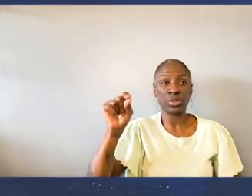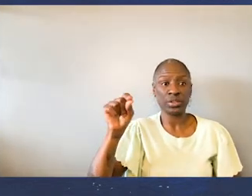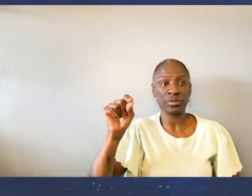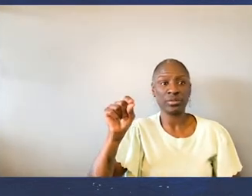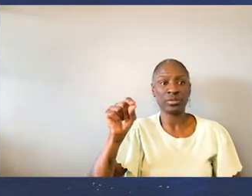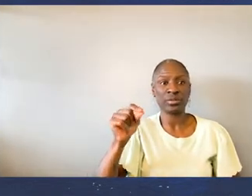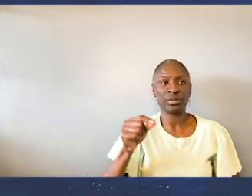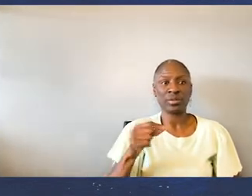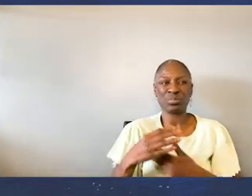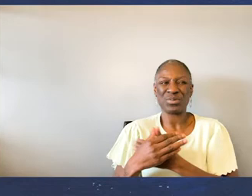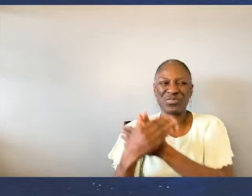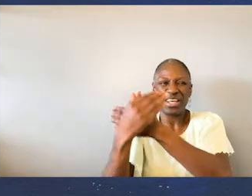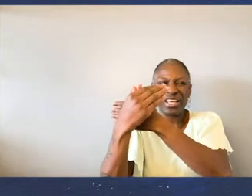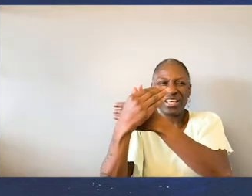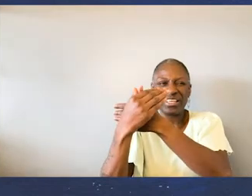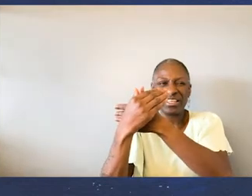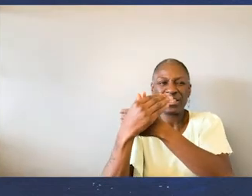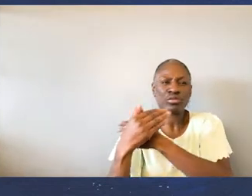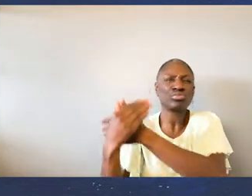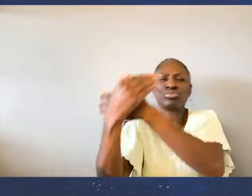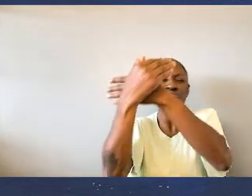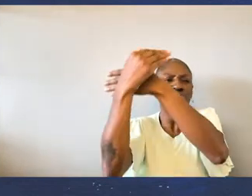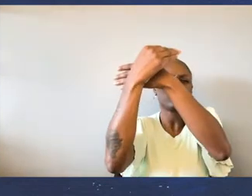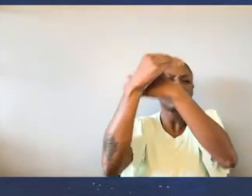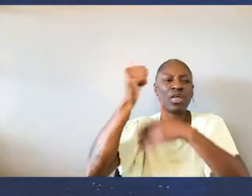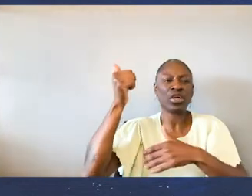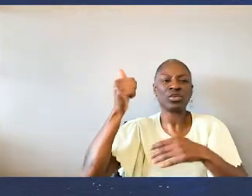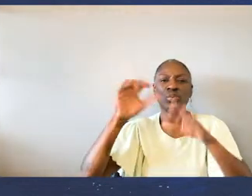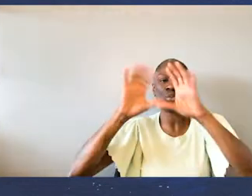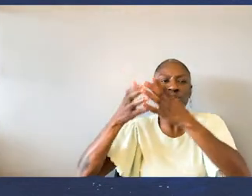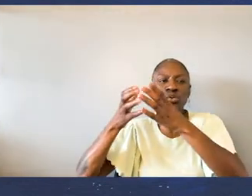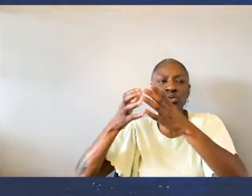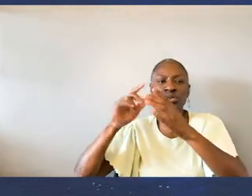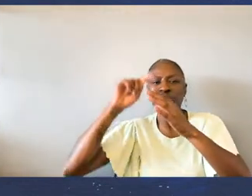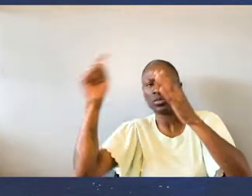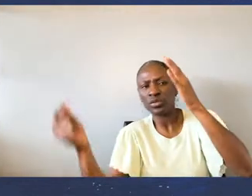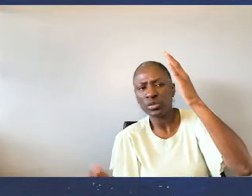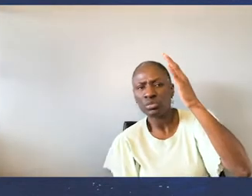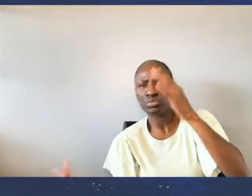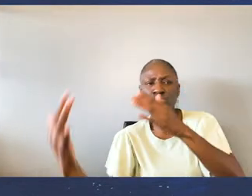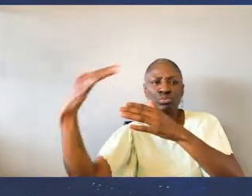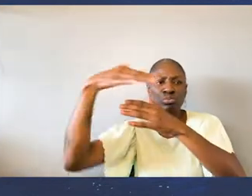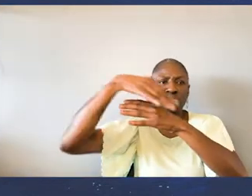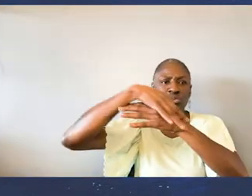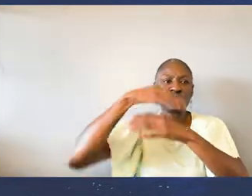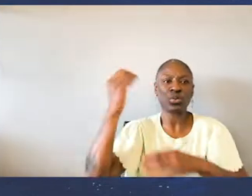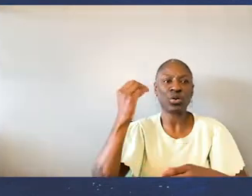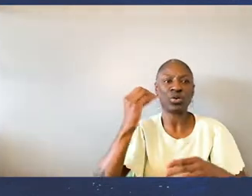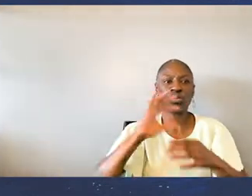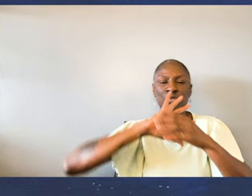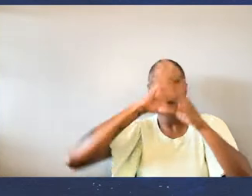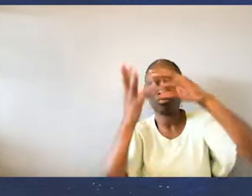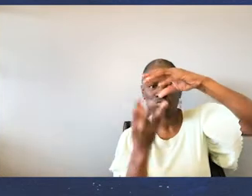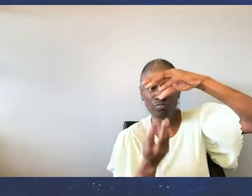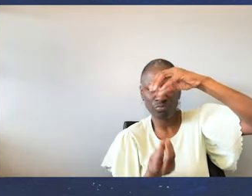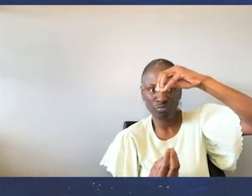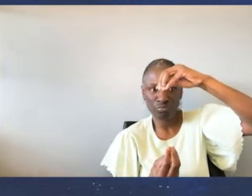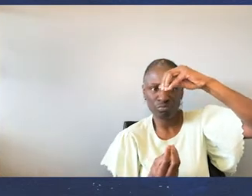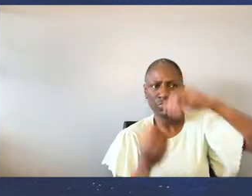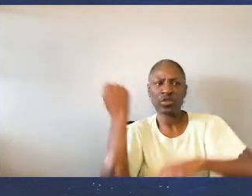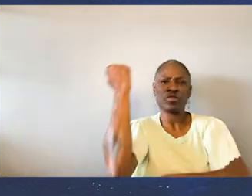butterfly flapped its wings on the other side of the world, and Ontario cocooned itself into a state of lockdown.